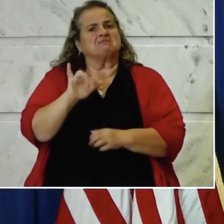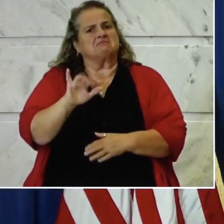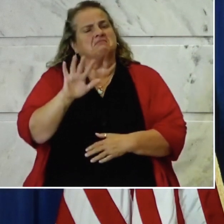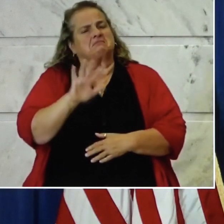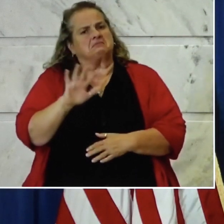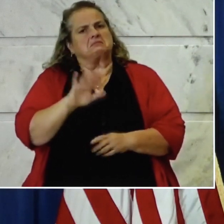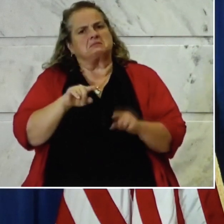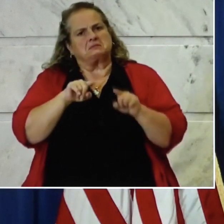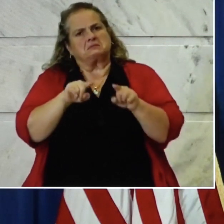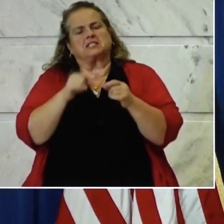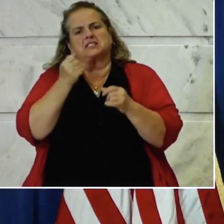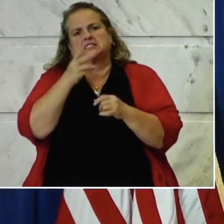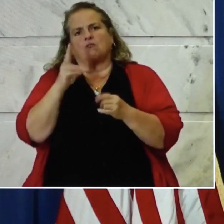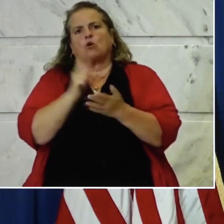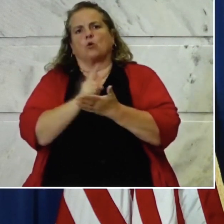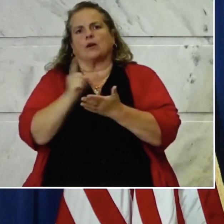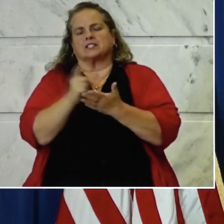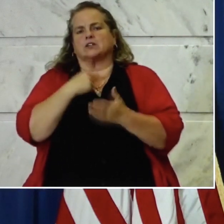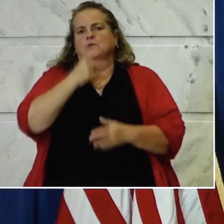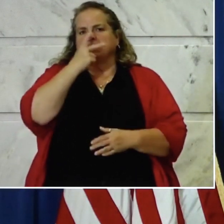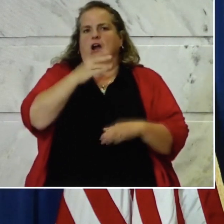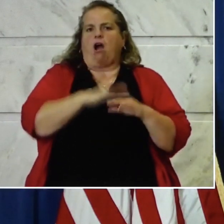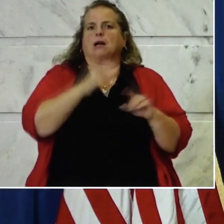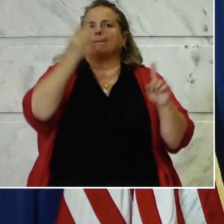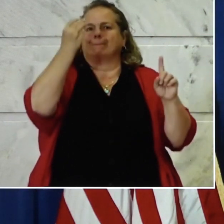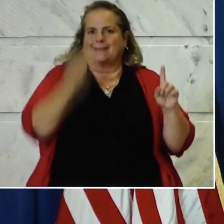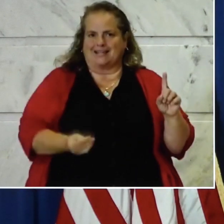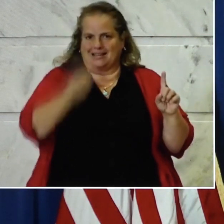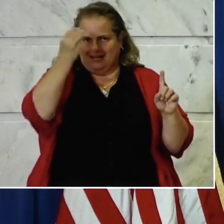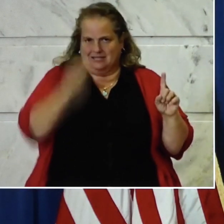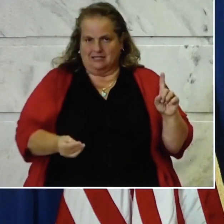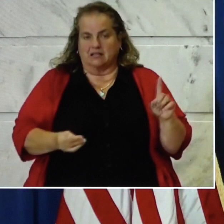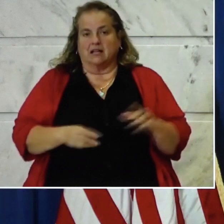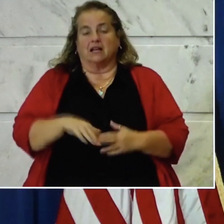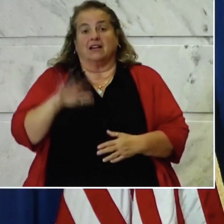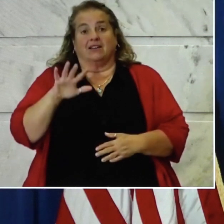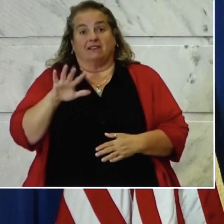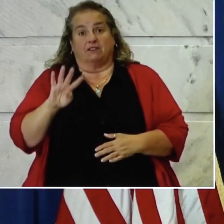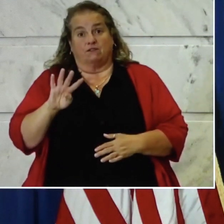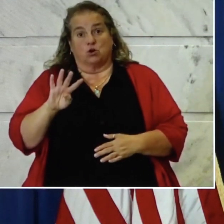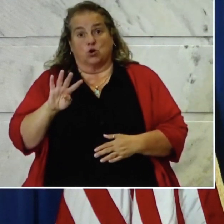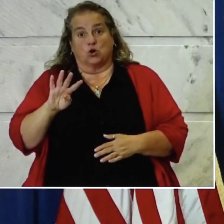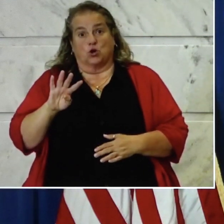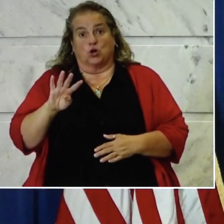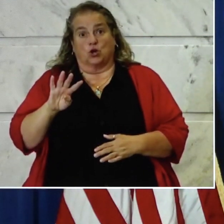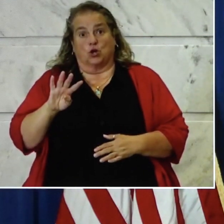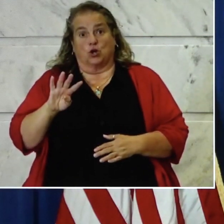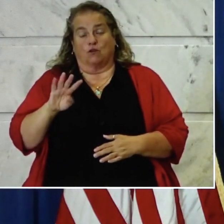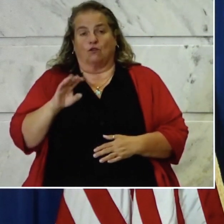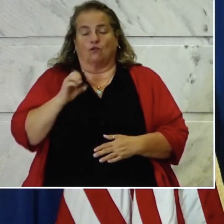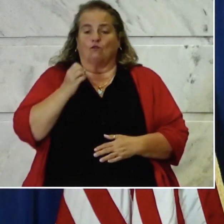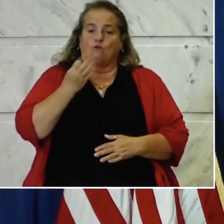line with the last several weeks and what we have seen on Mondays. 54 of those, that's 14,